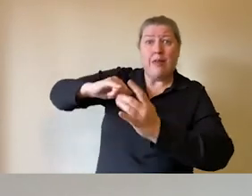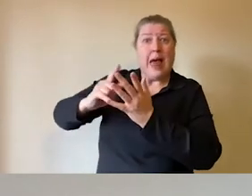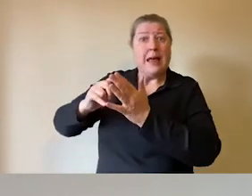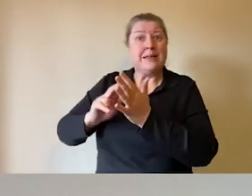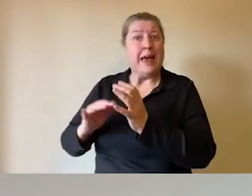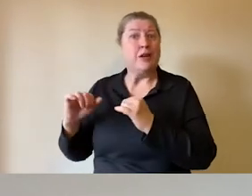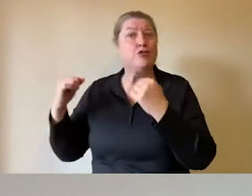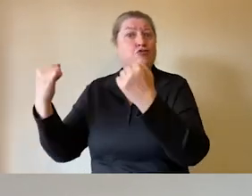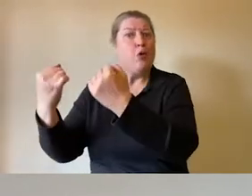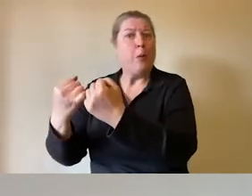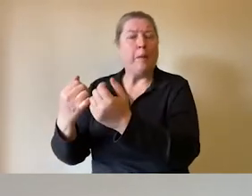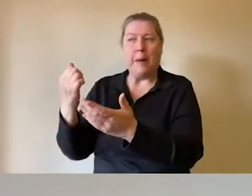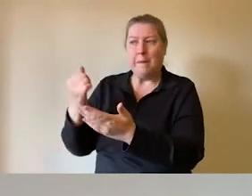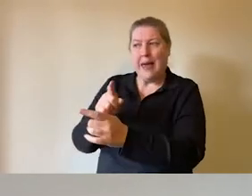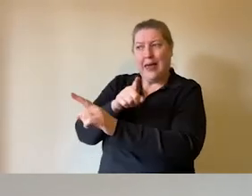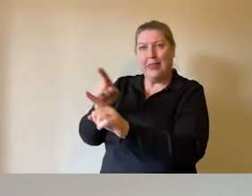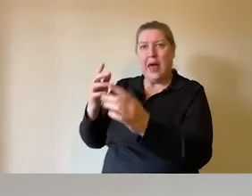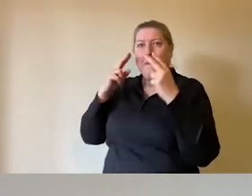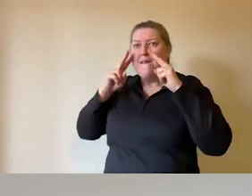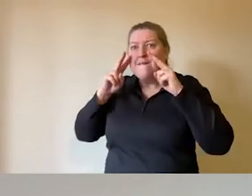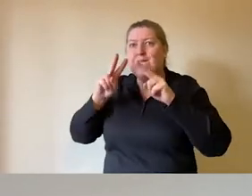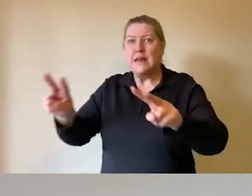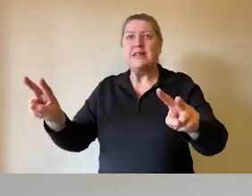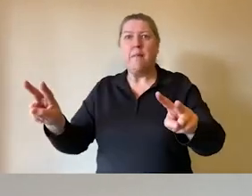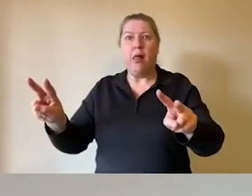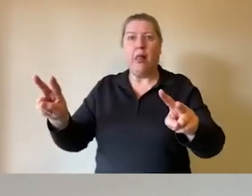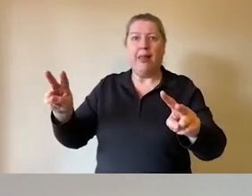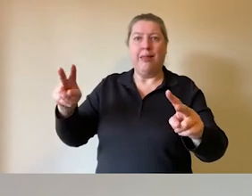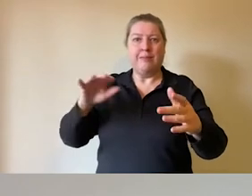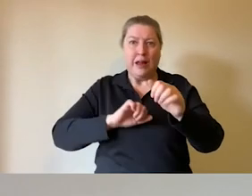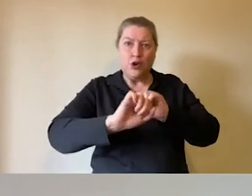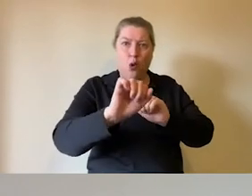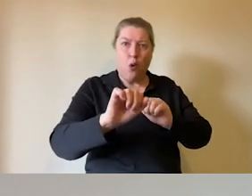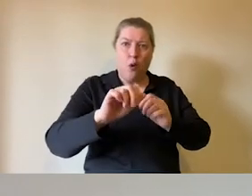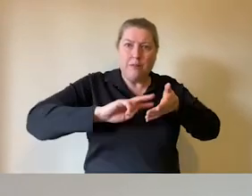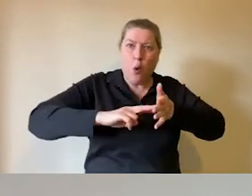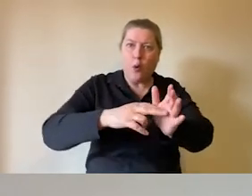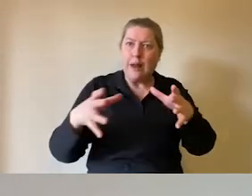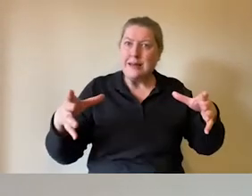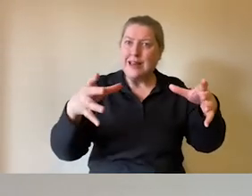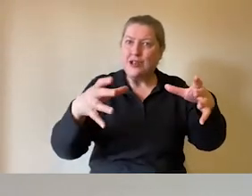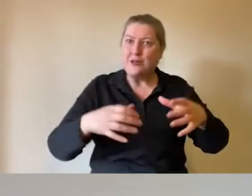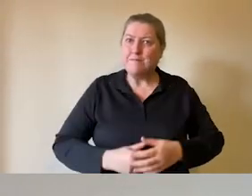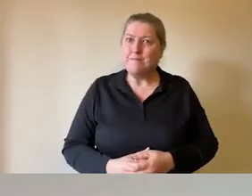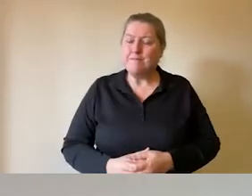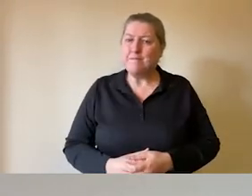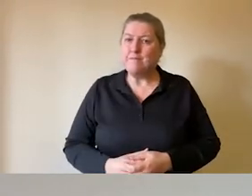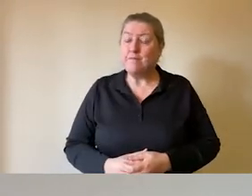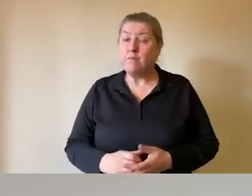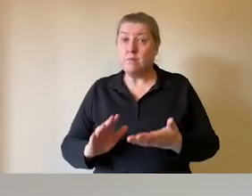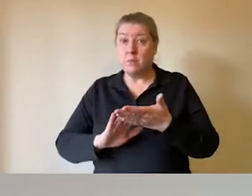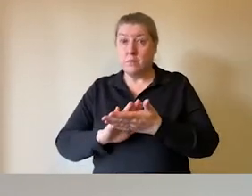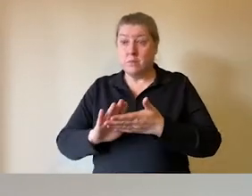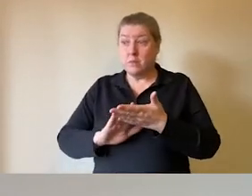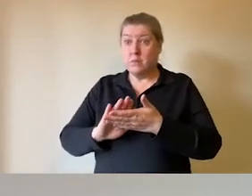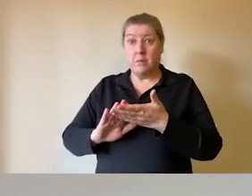Making that audience visible within your organisation. This may mean that